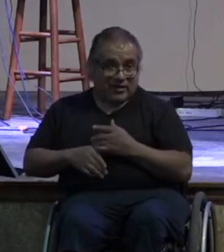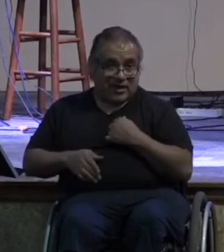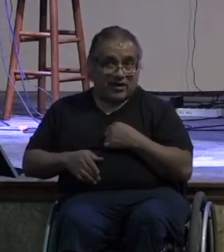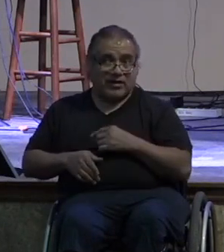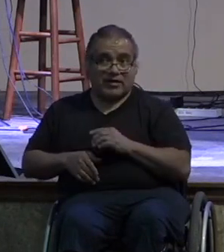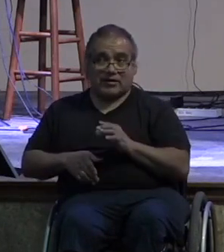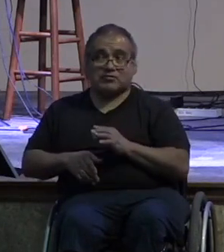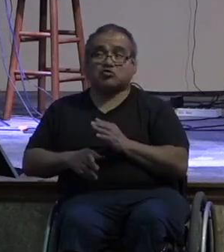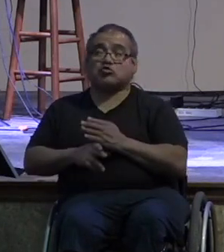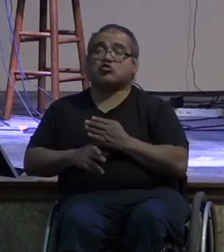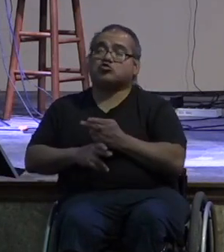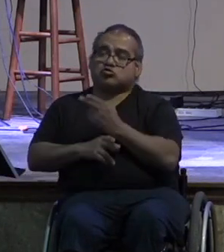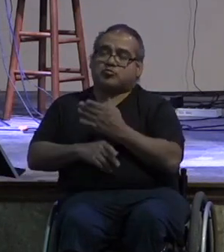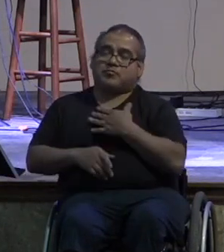him